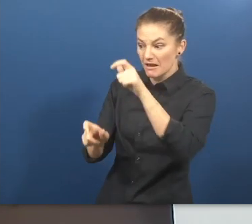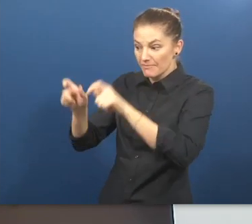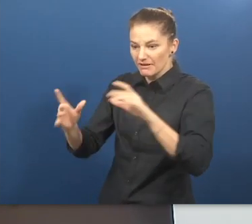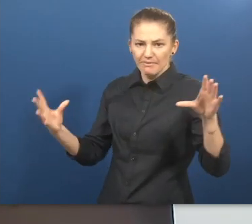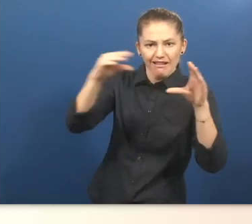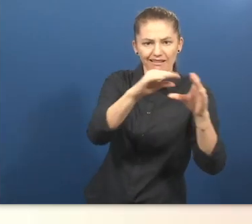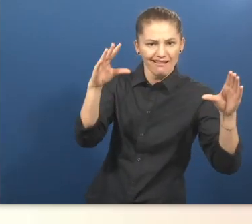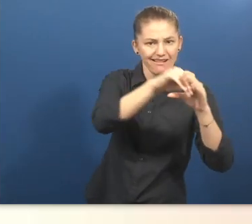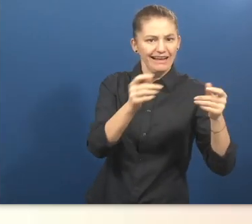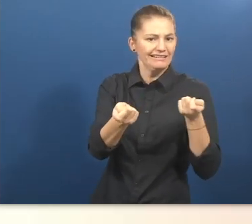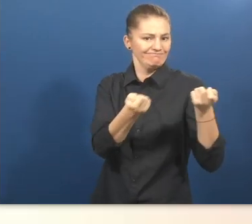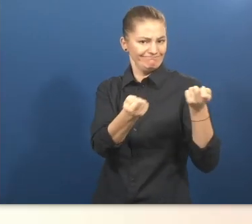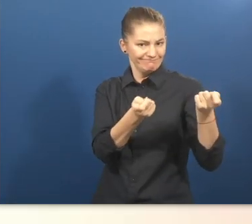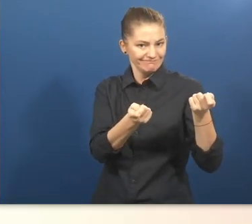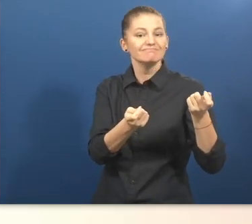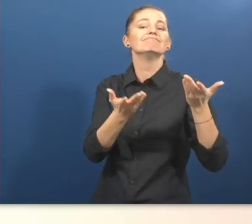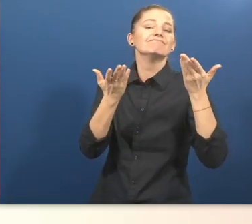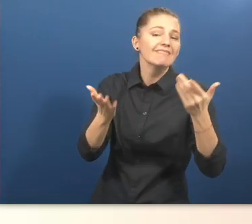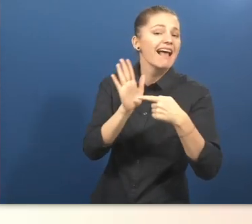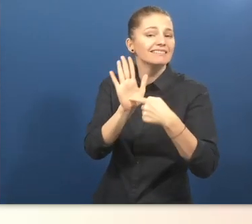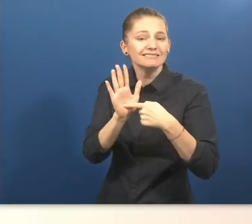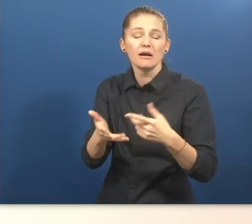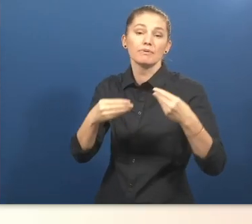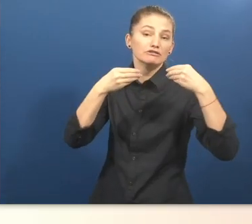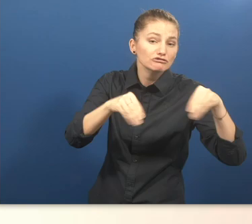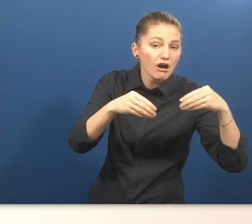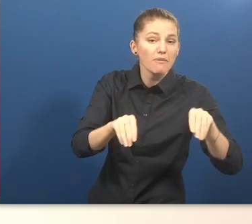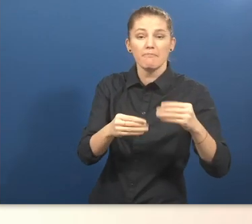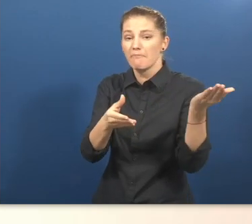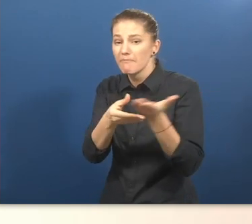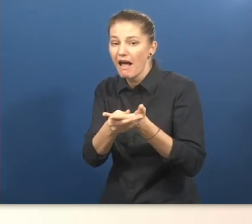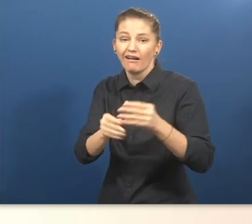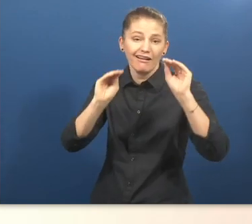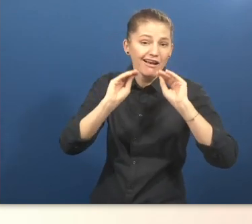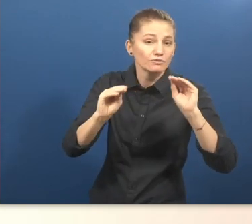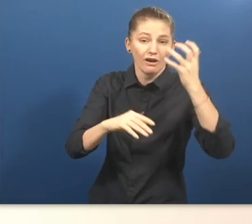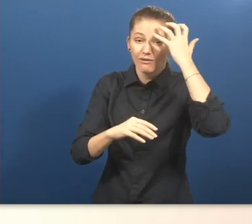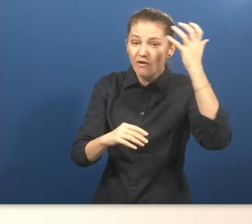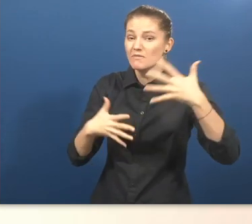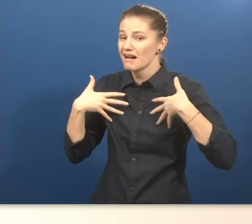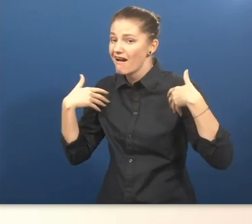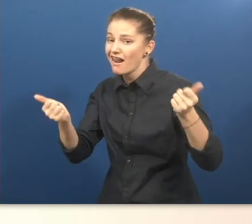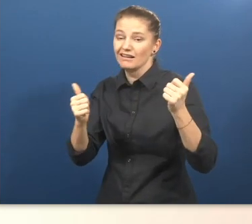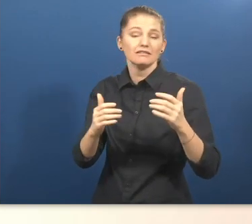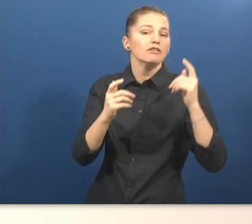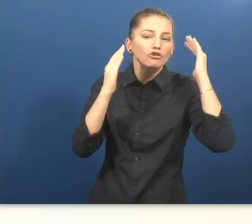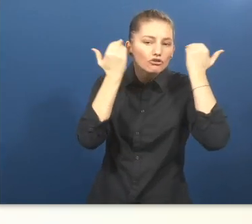industries such as retail, banks, education, governments, health and justice.